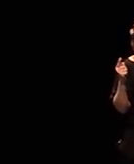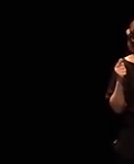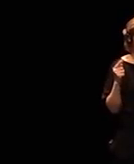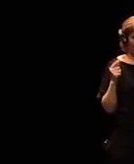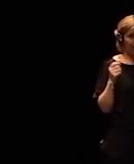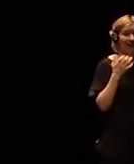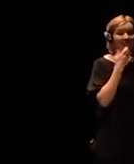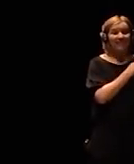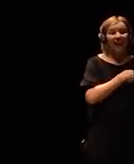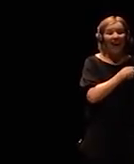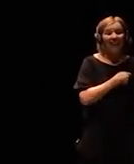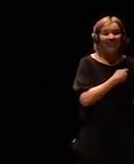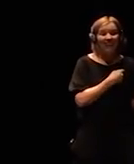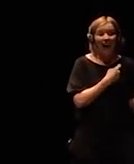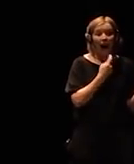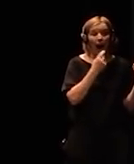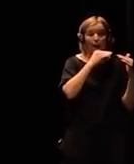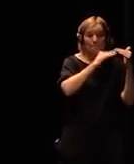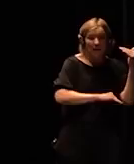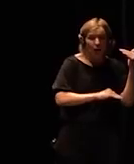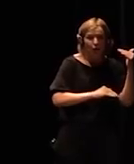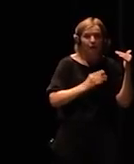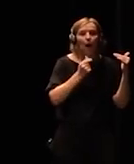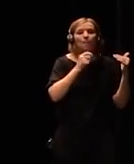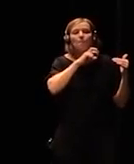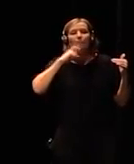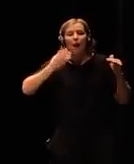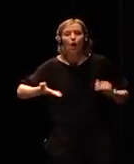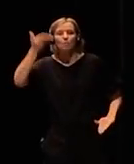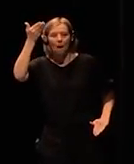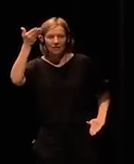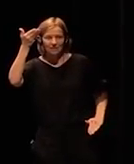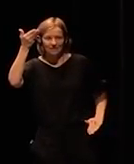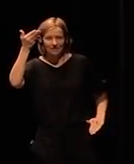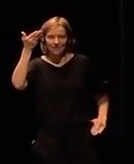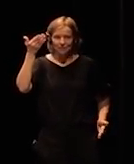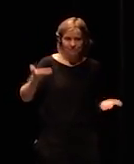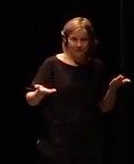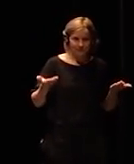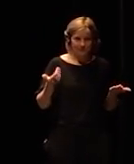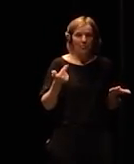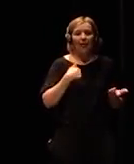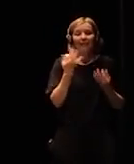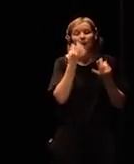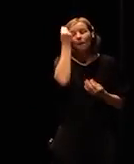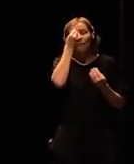That cannot be good for us. So we have to think about where this is going. Tim Cook, the CEO of Apple.